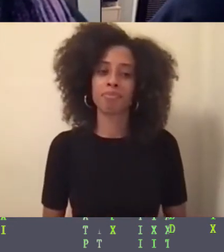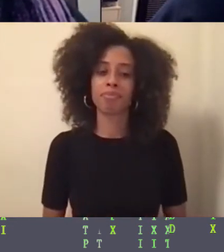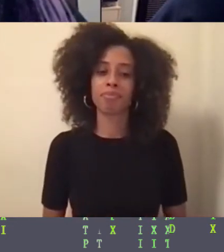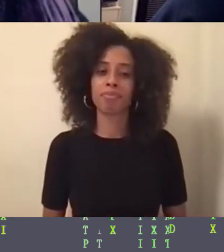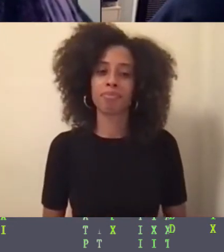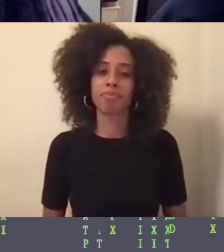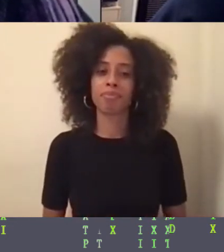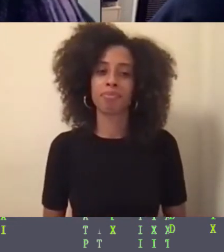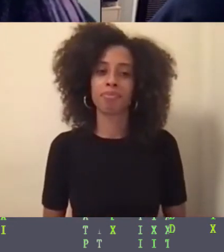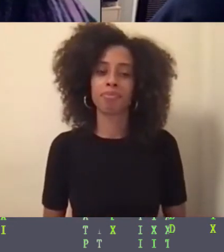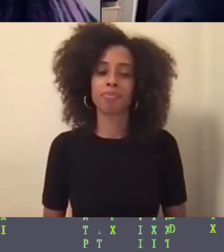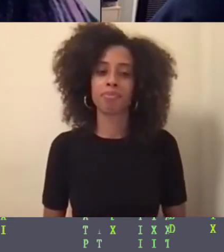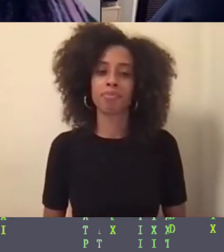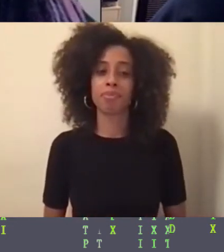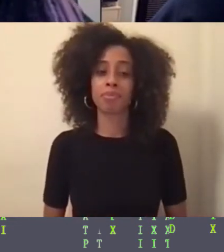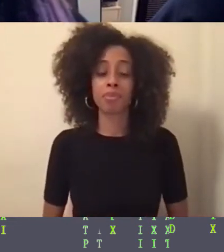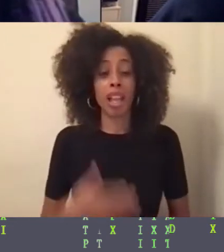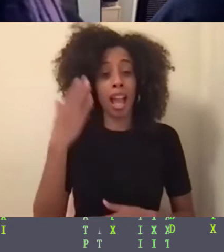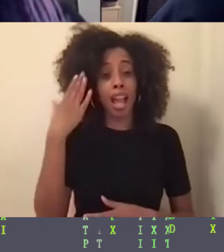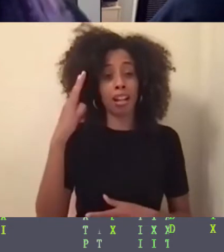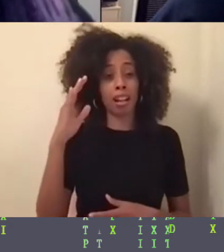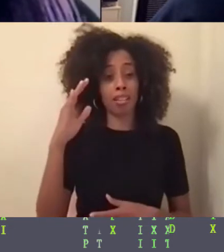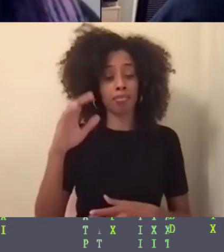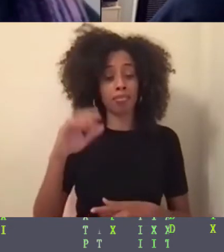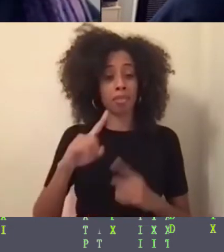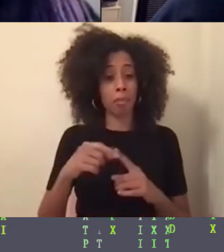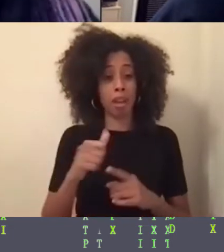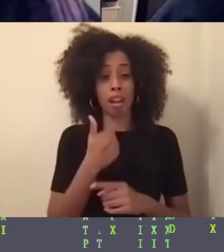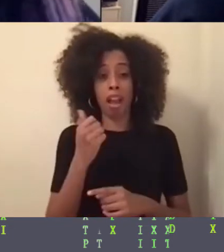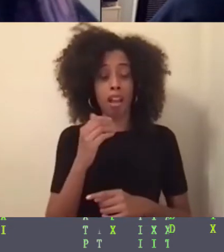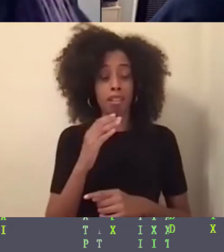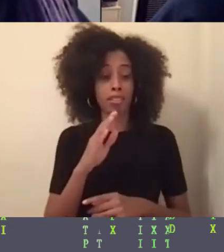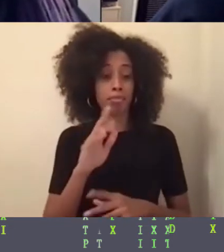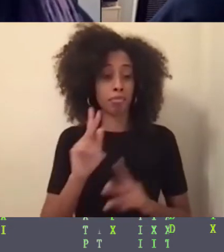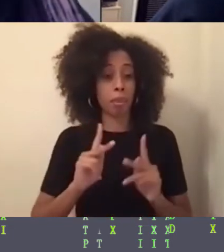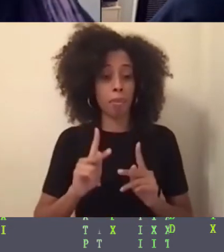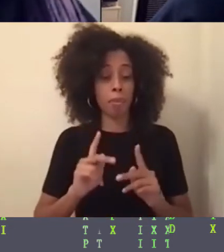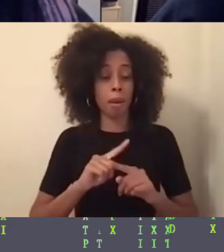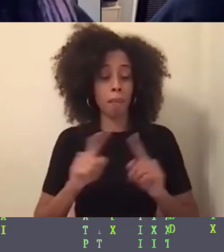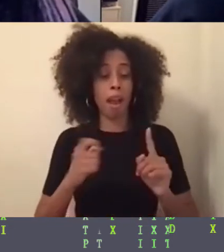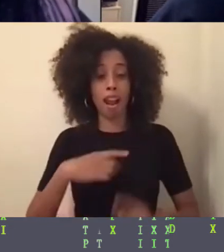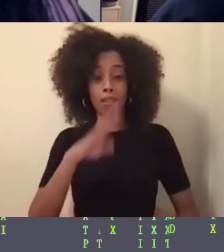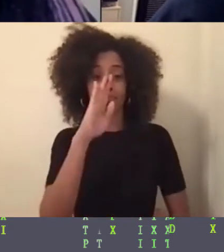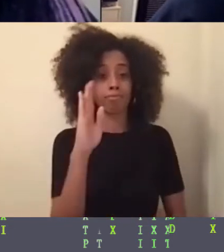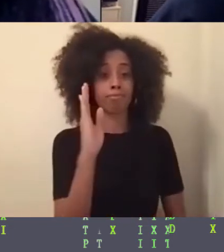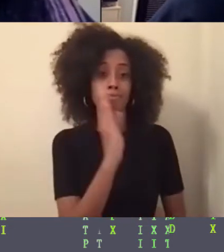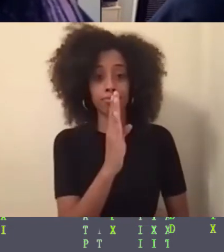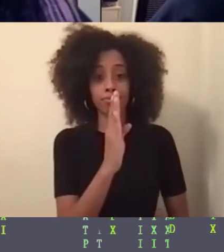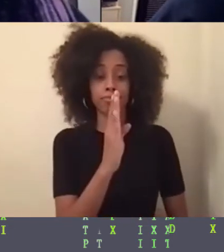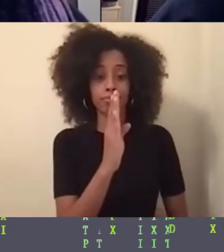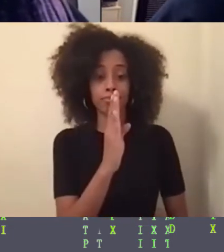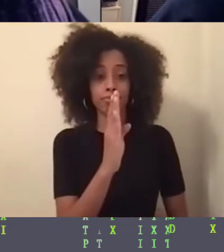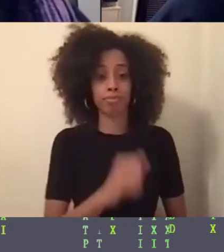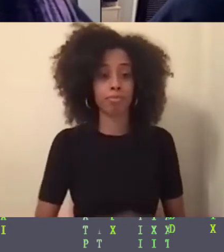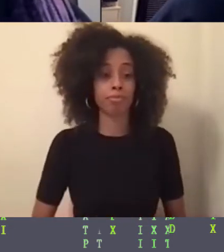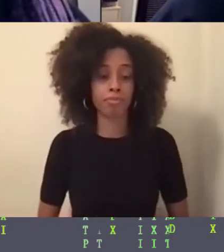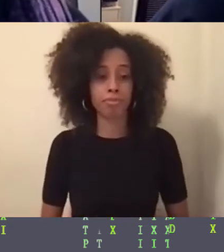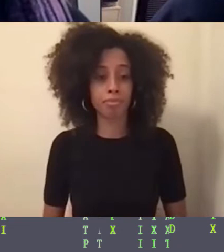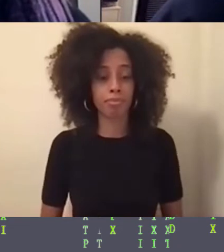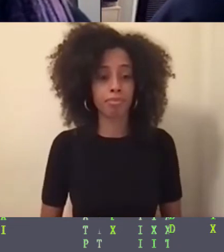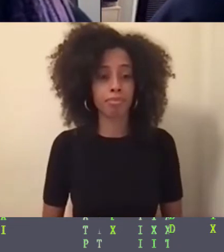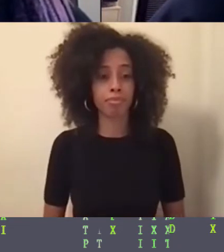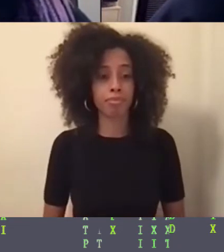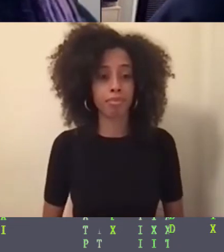Well, I don't know about anybody else, but I'm a straight shooter. Uh, uh, just go for it. Right. Like, and like,